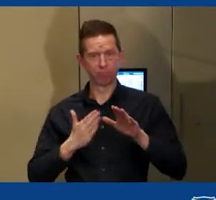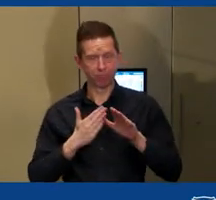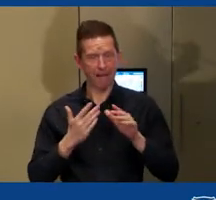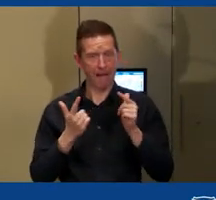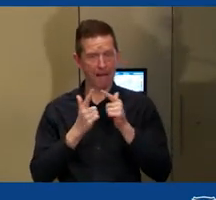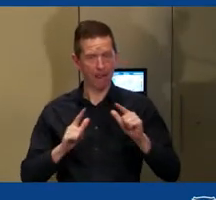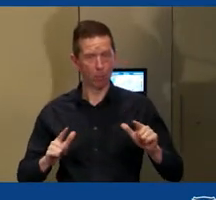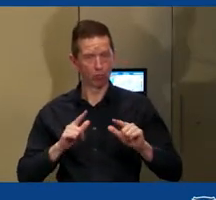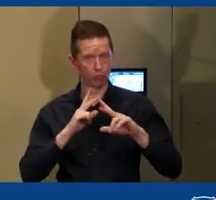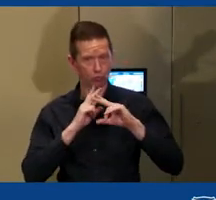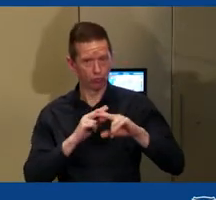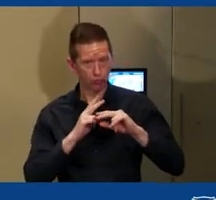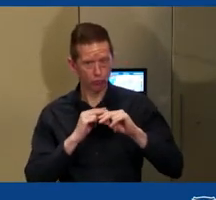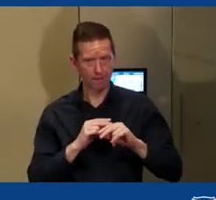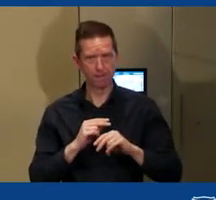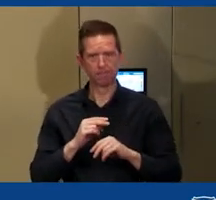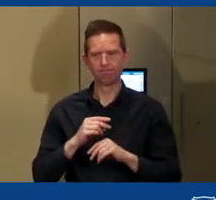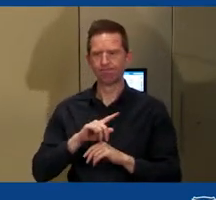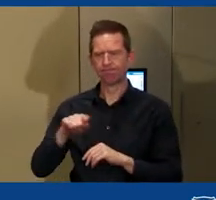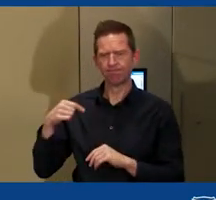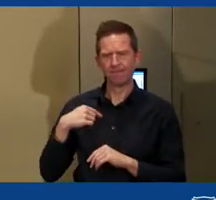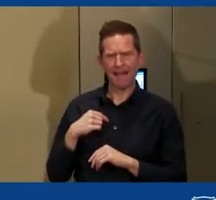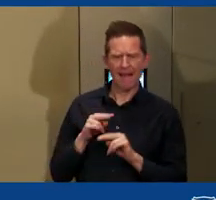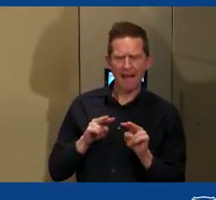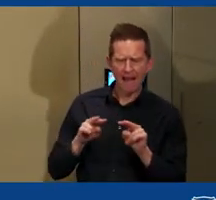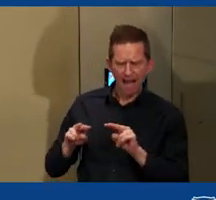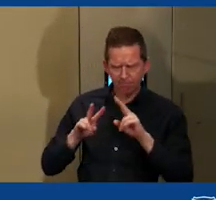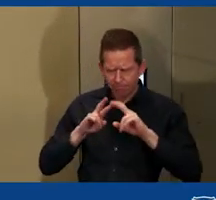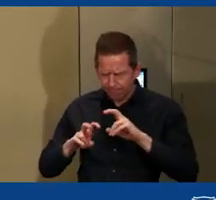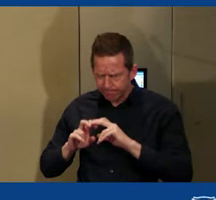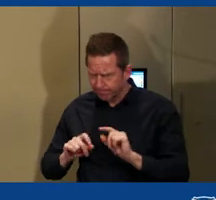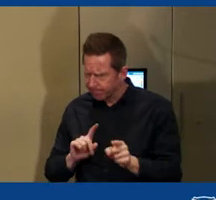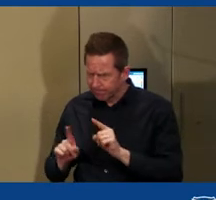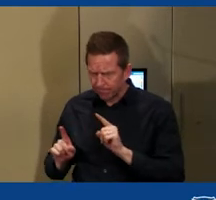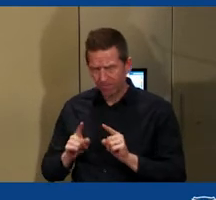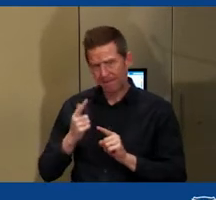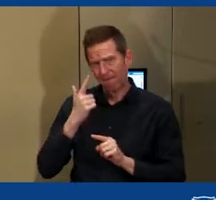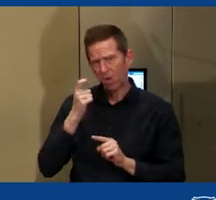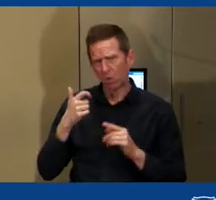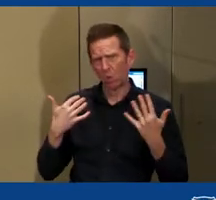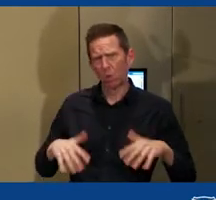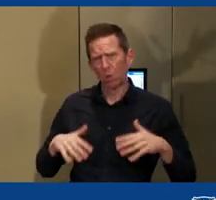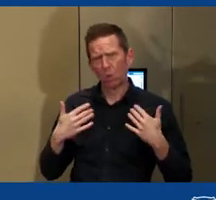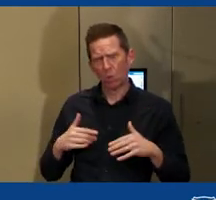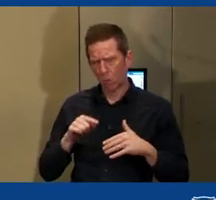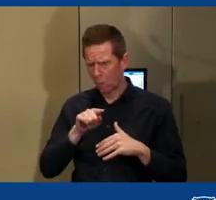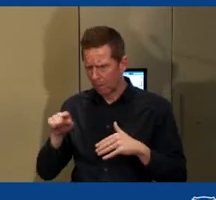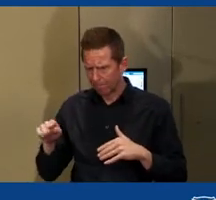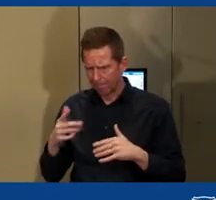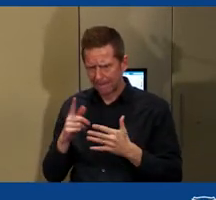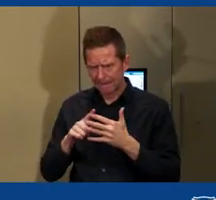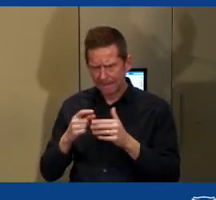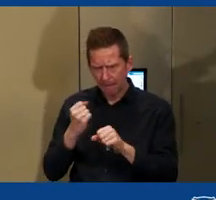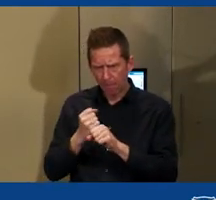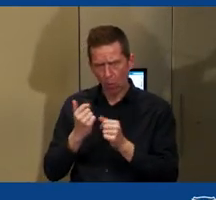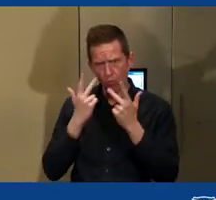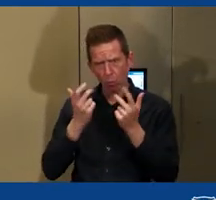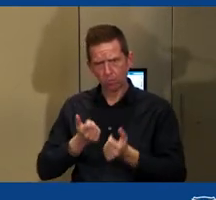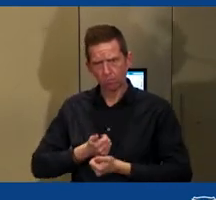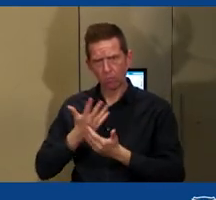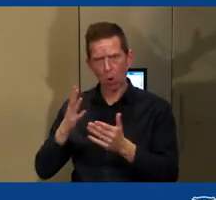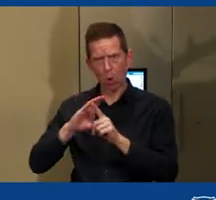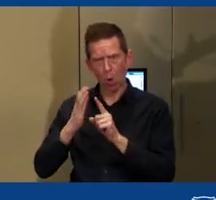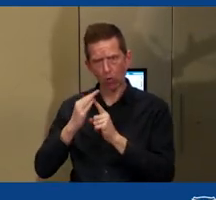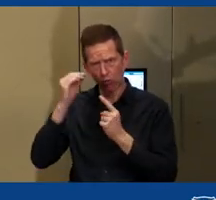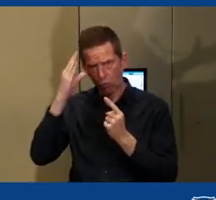when we look at them, we can find really interesting examples that express cultural knowledge, ecological